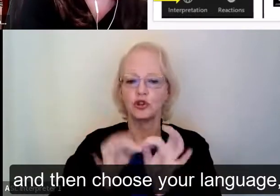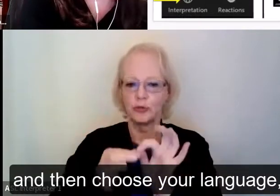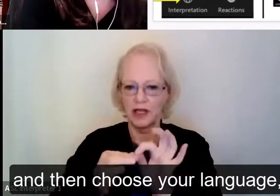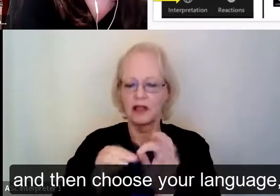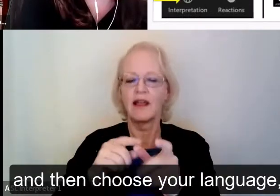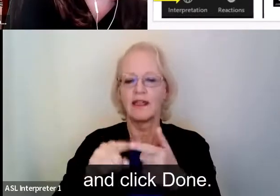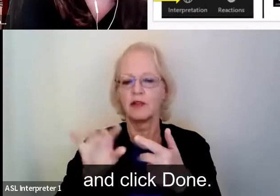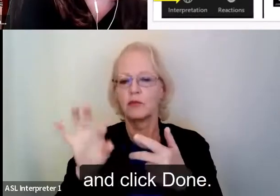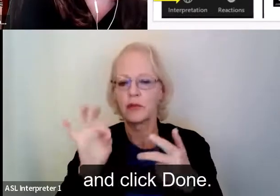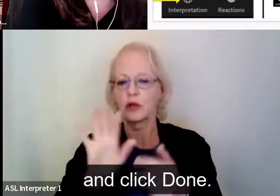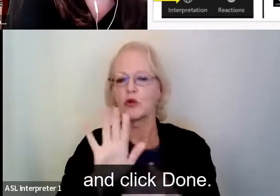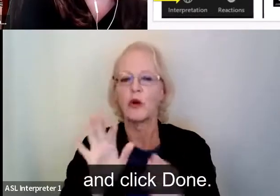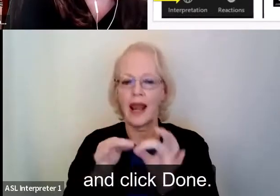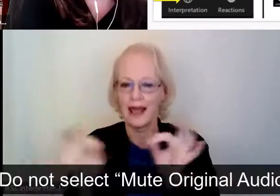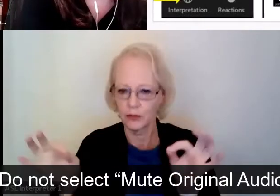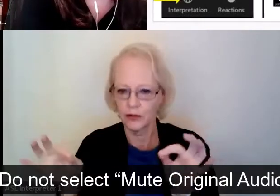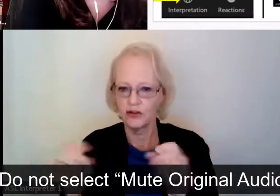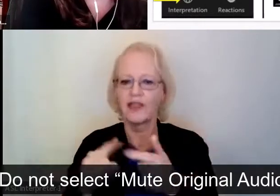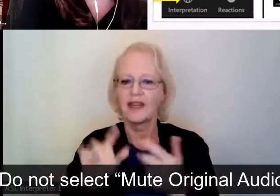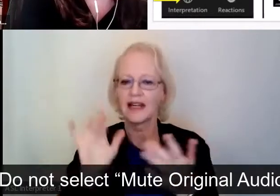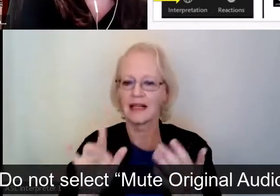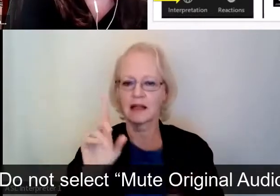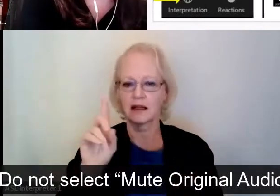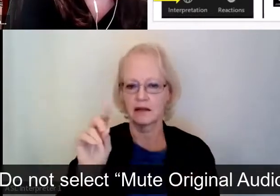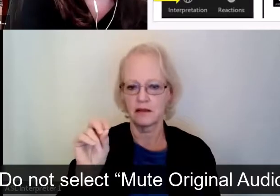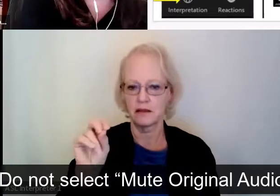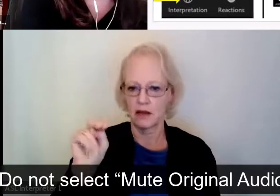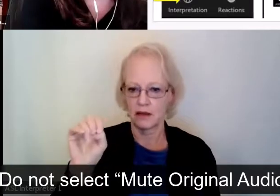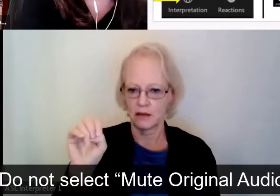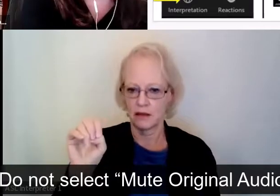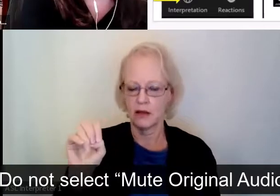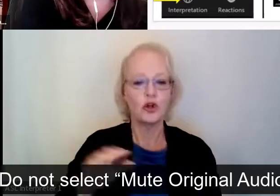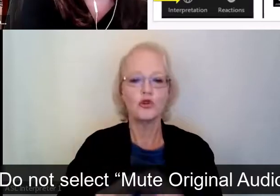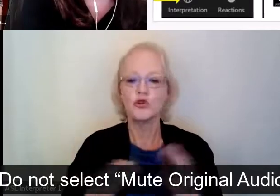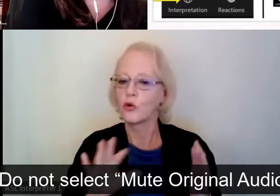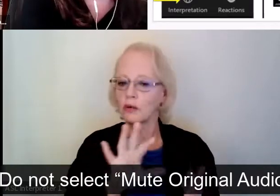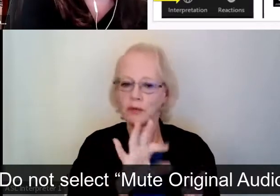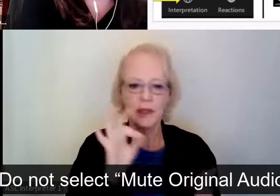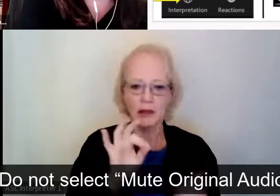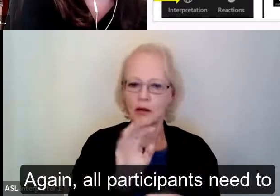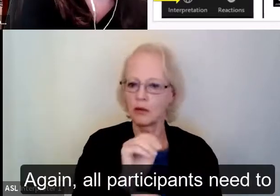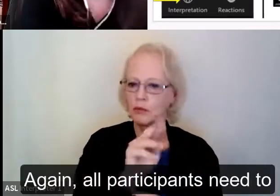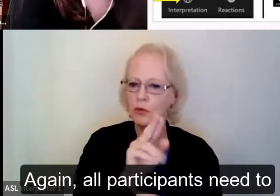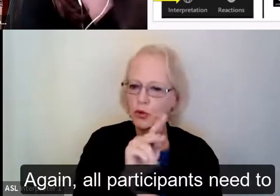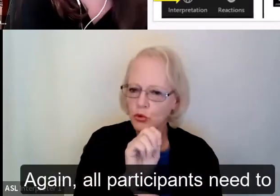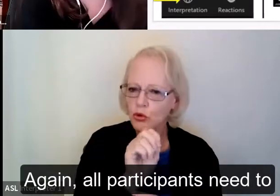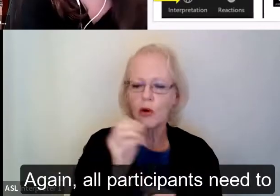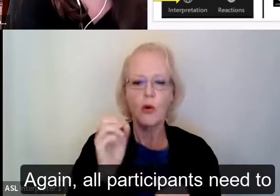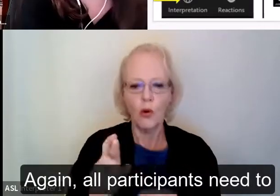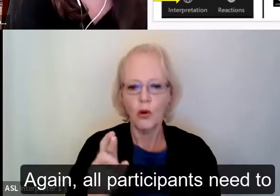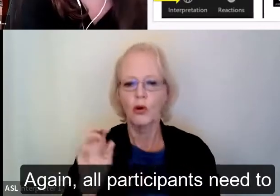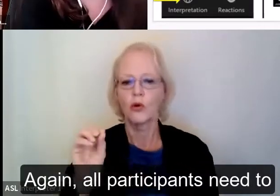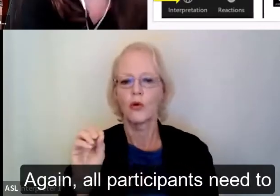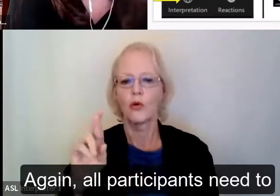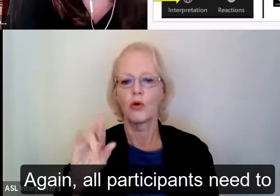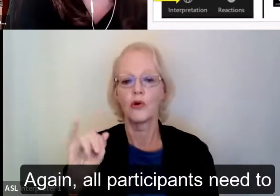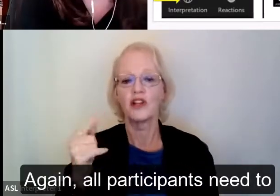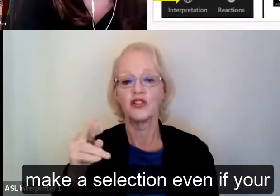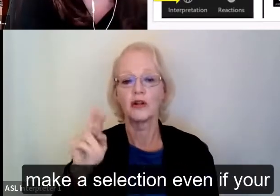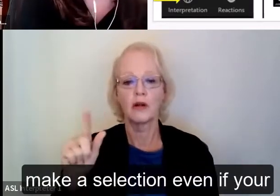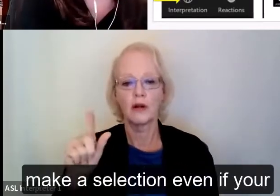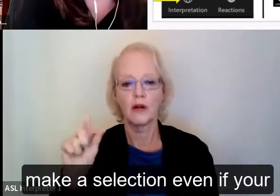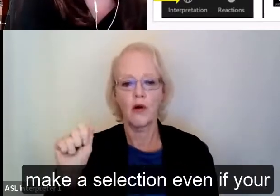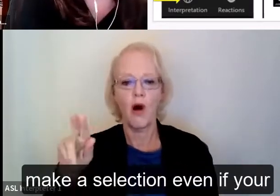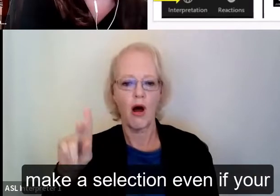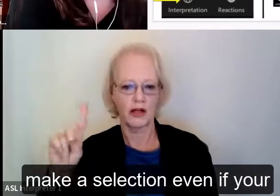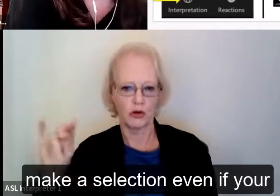then choose your language and click done. Do not select mute original audio. Again, all participants need to